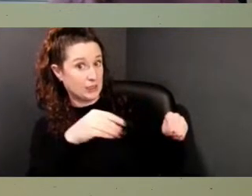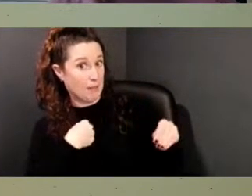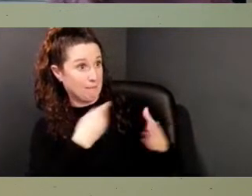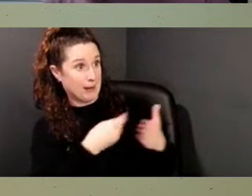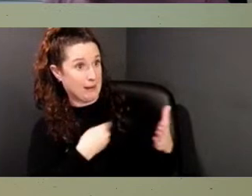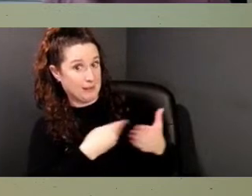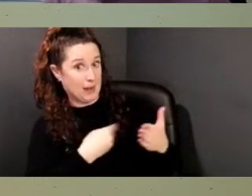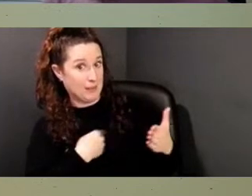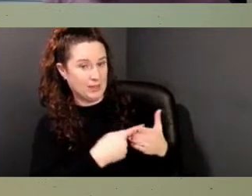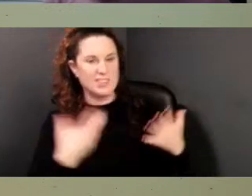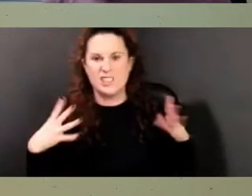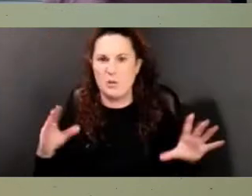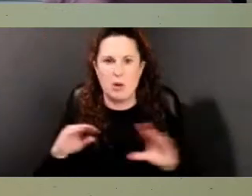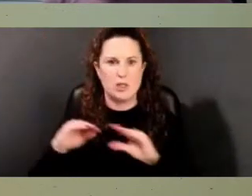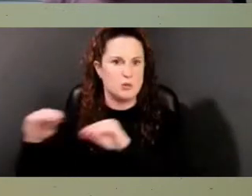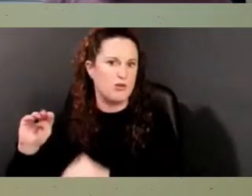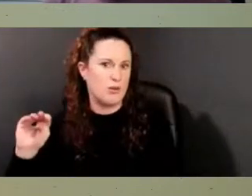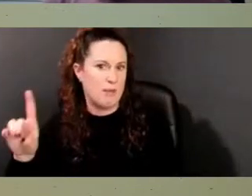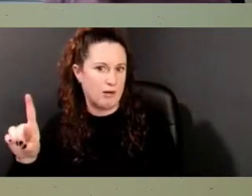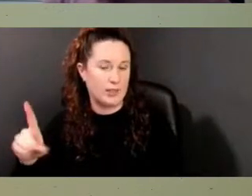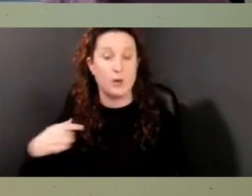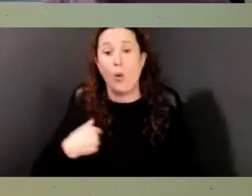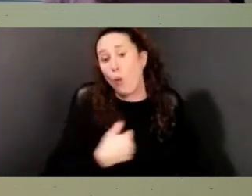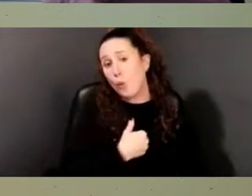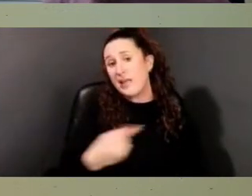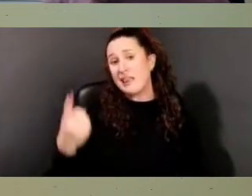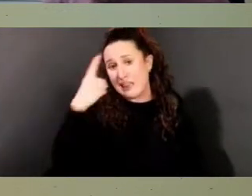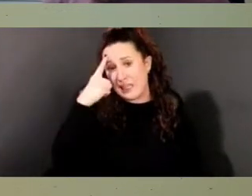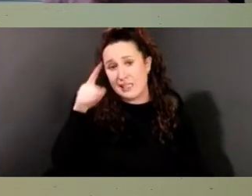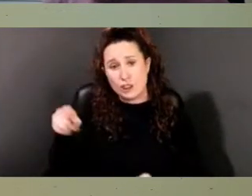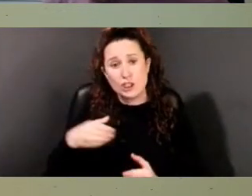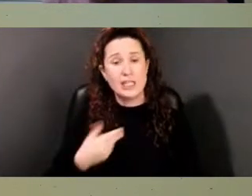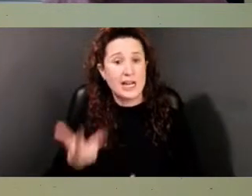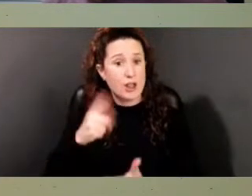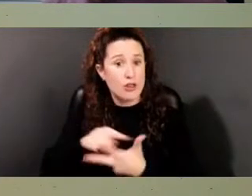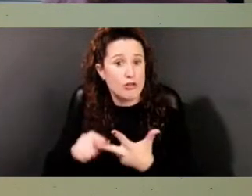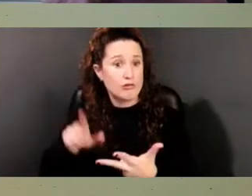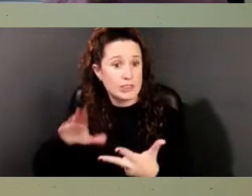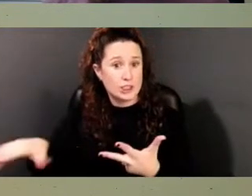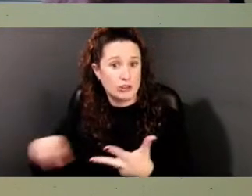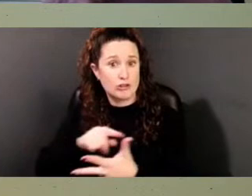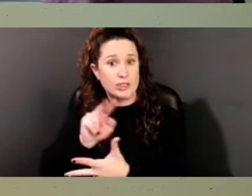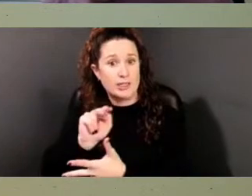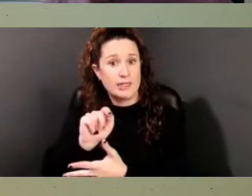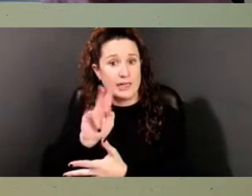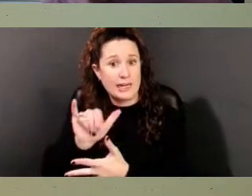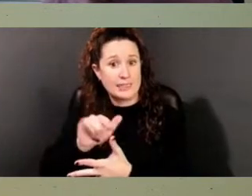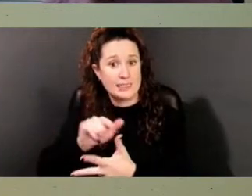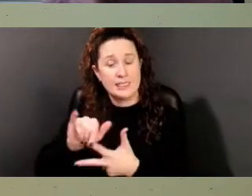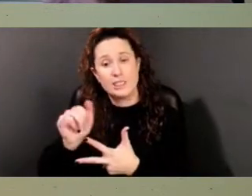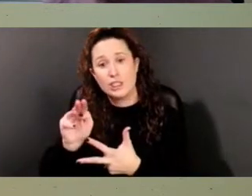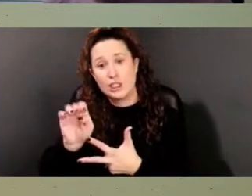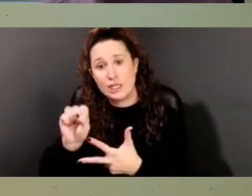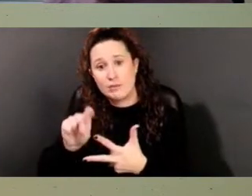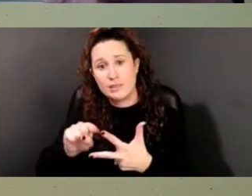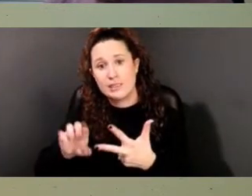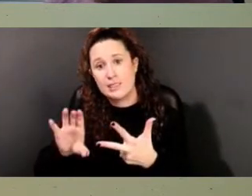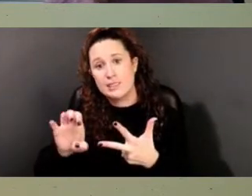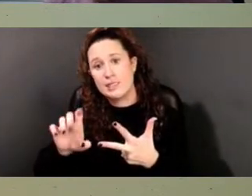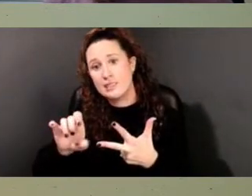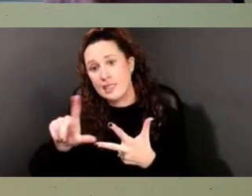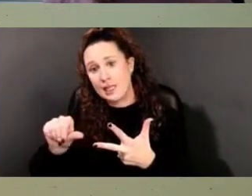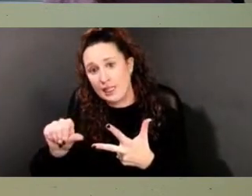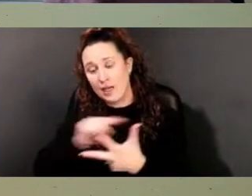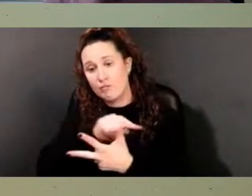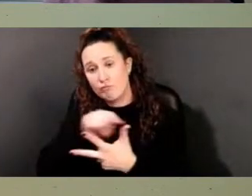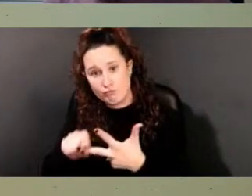Dinah had three children, as far as we know. Their names are Nancy, James, and Cecilia. Dinah, her mother Flora, and